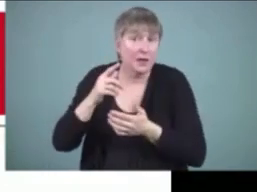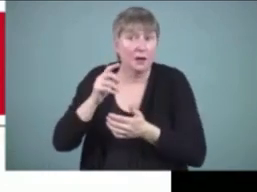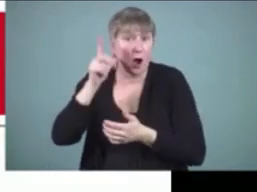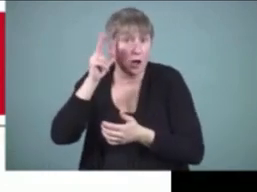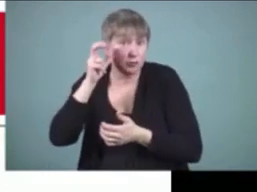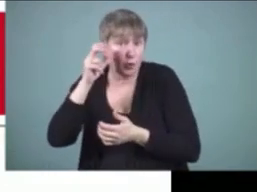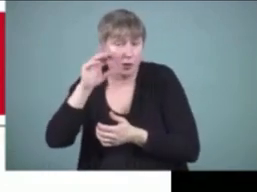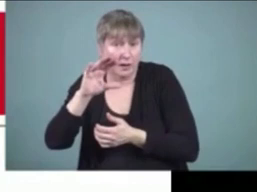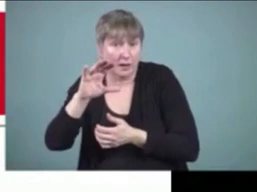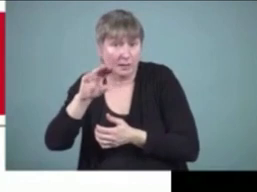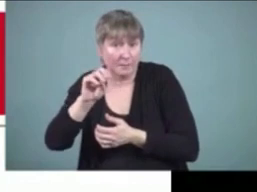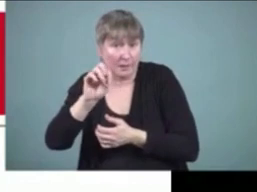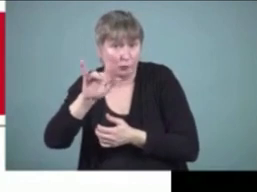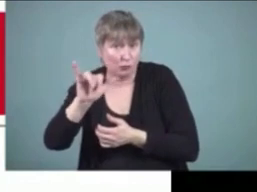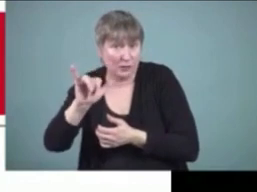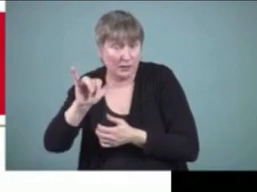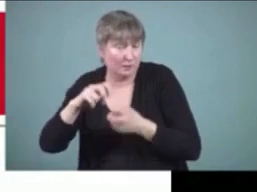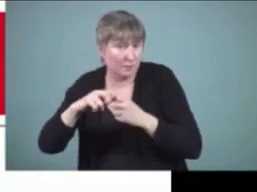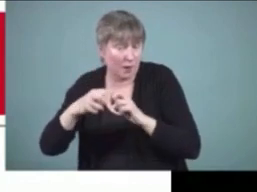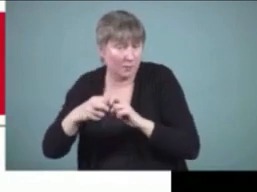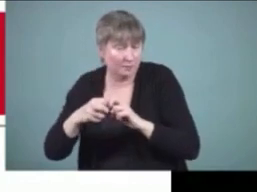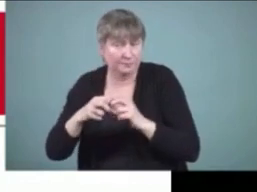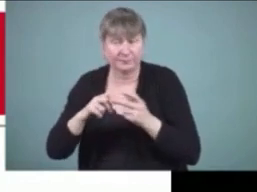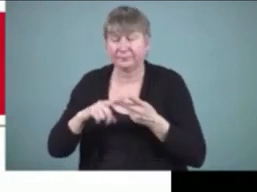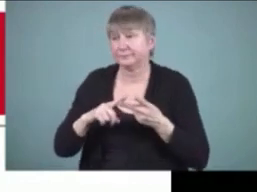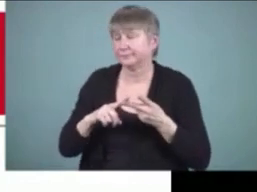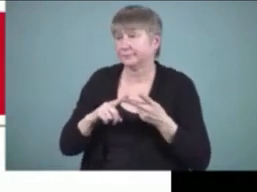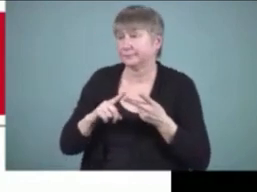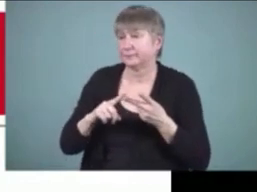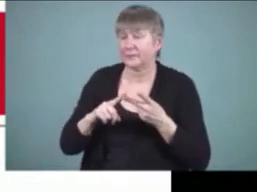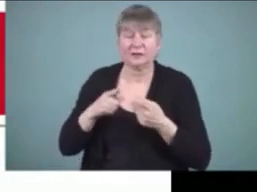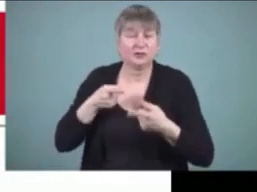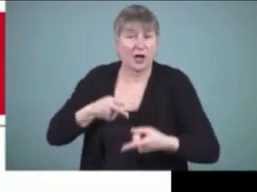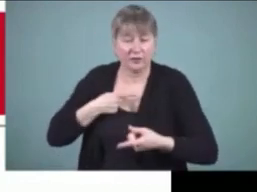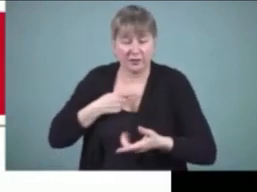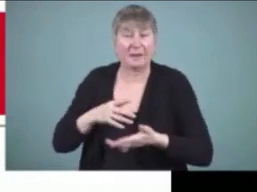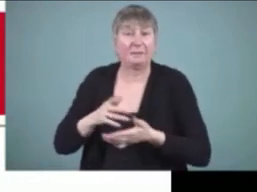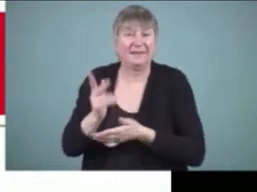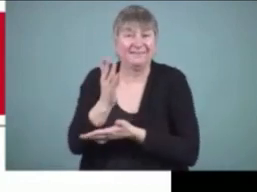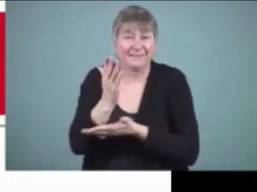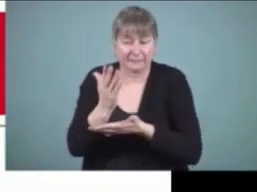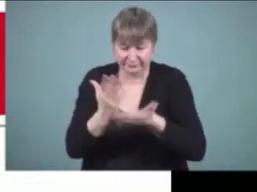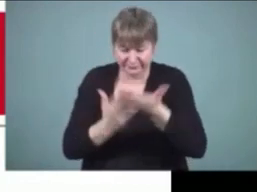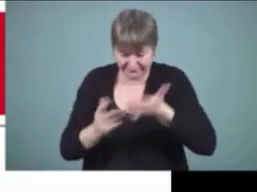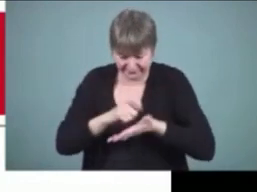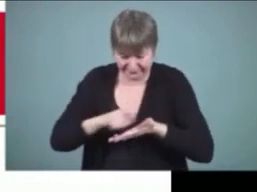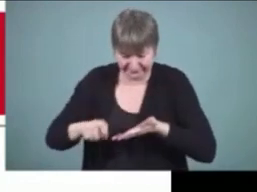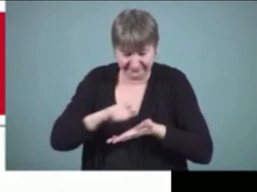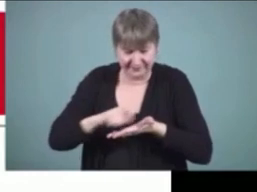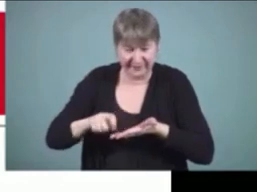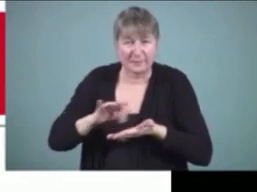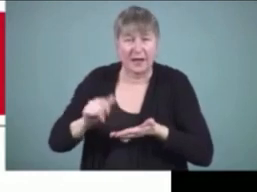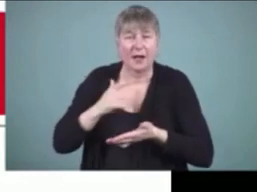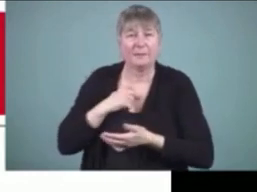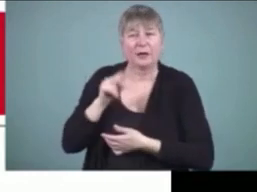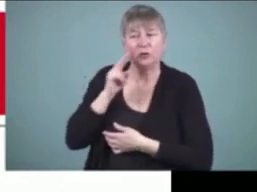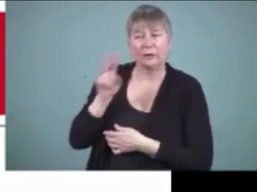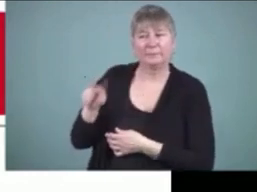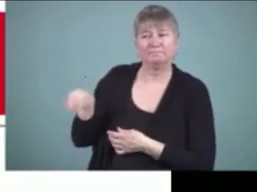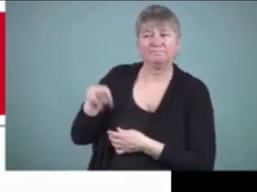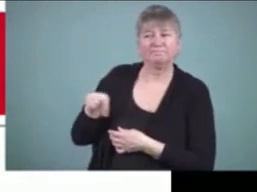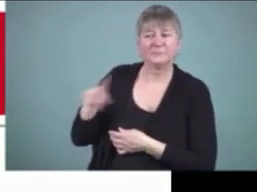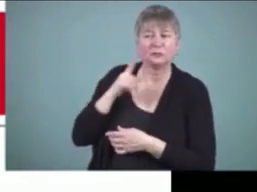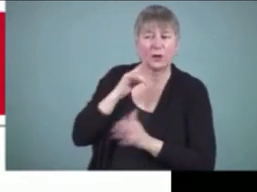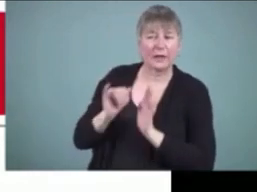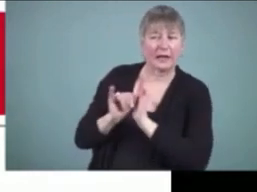a real challenge with with getting things down on paper the actual physical piece the spelling it can give you some insights in where the